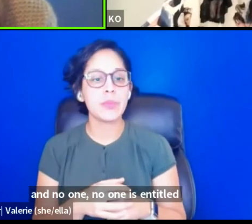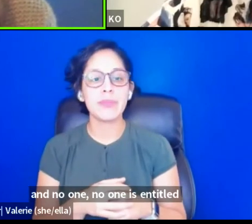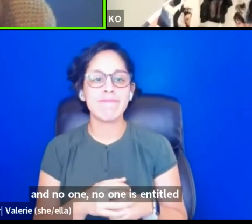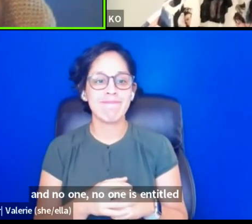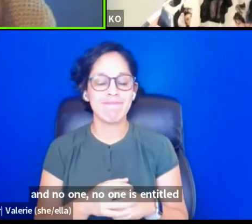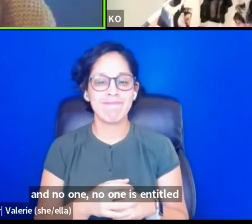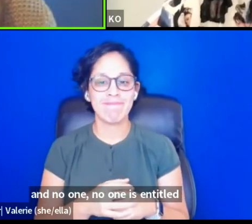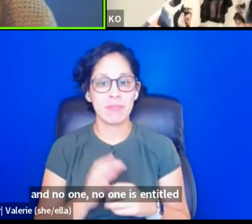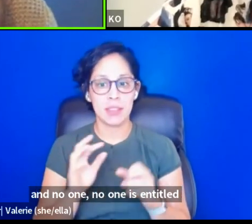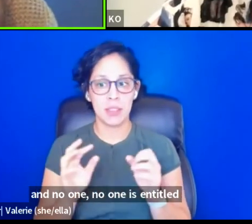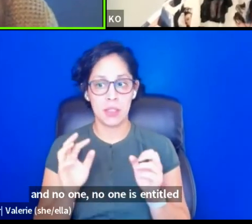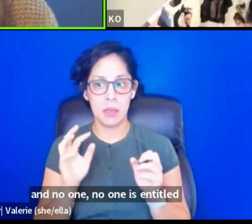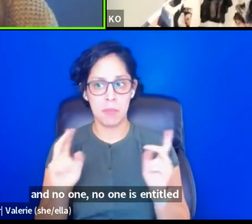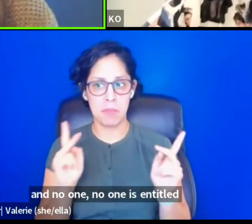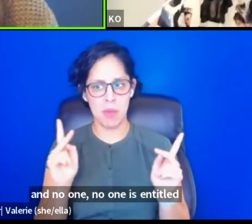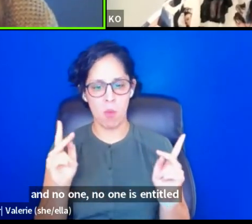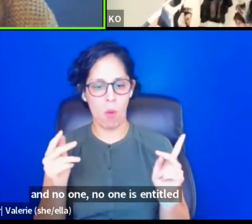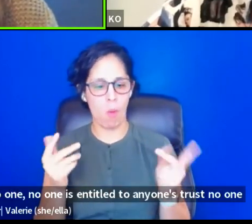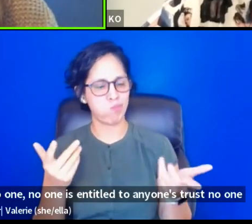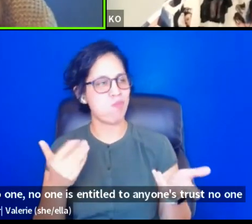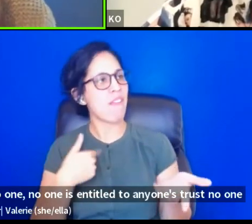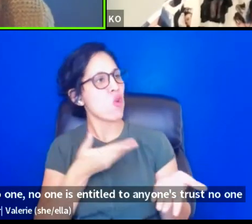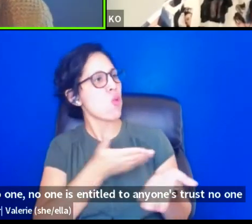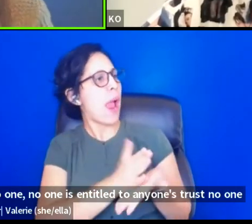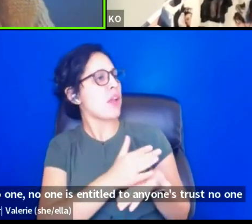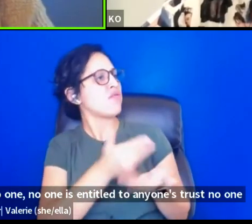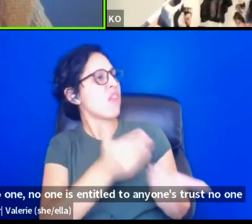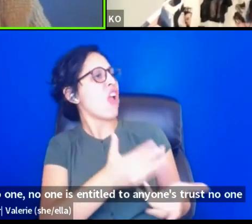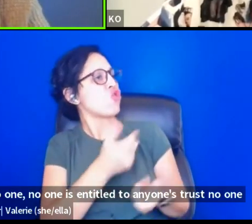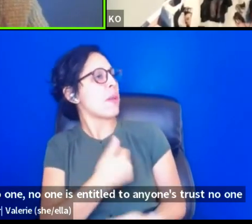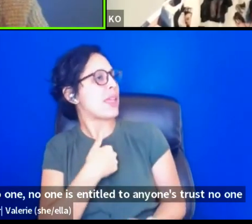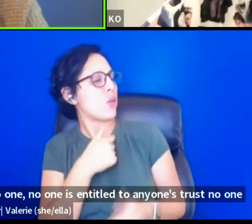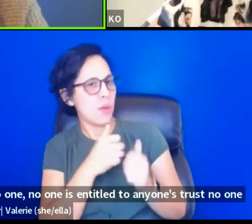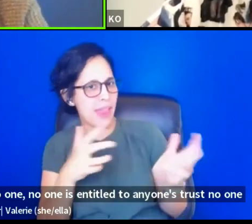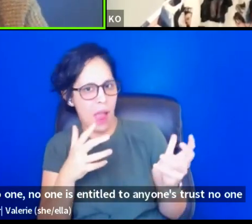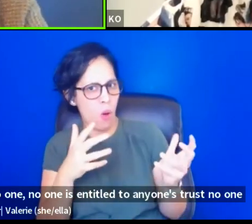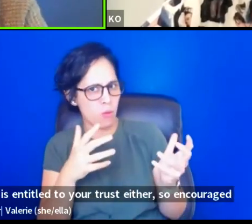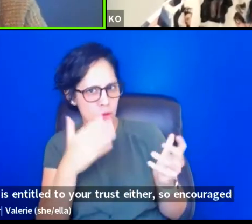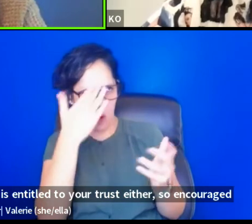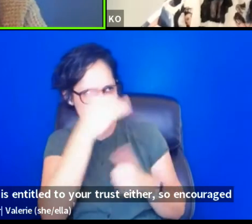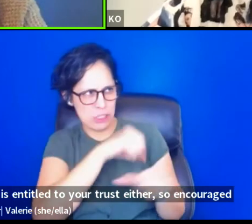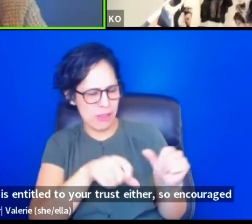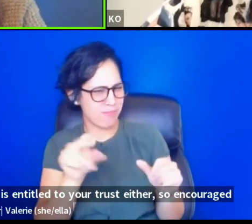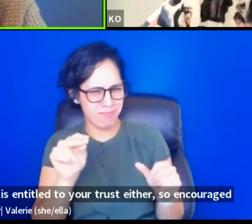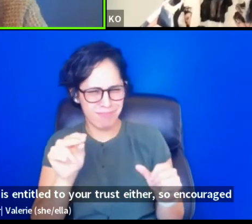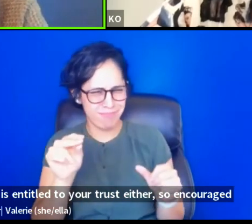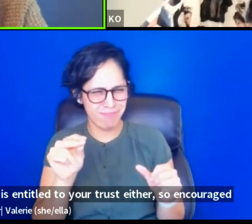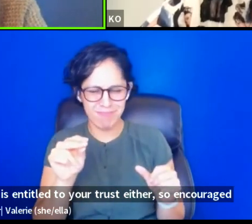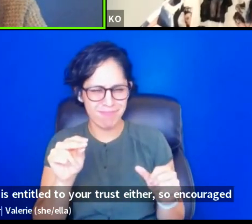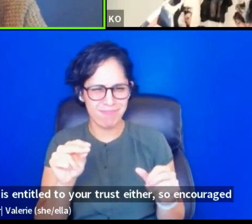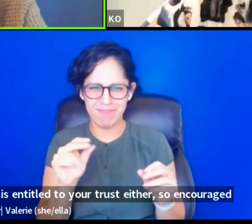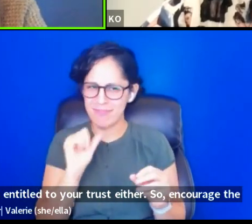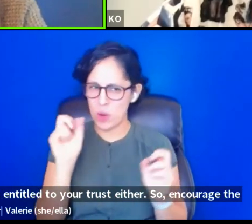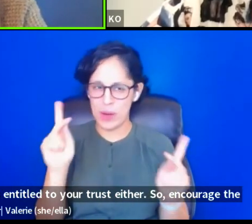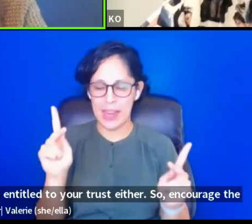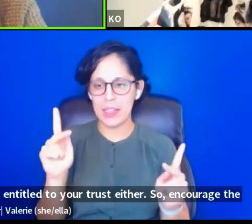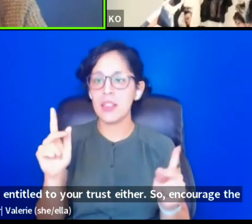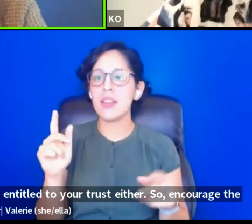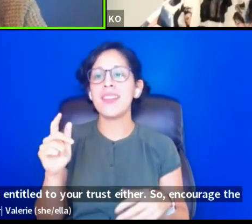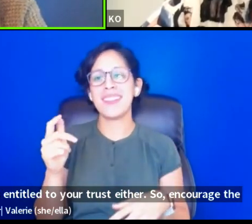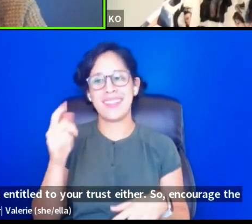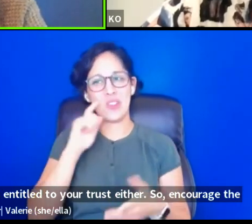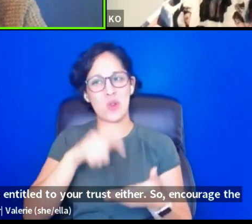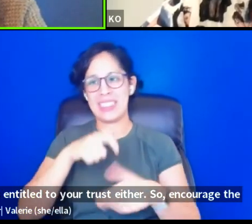to anyone's trust. No one is entitled to your trust either. So encourage the building. Um, we're nearing our time.